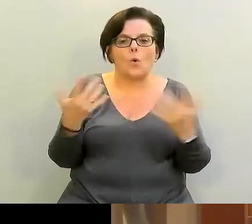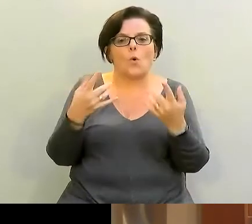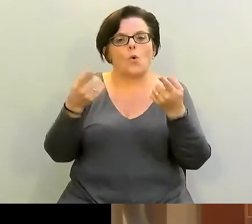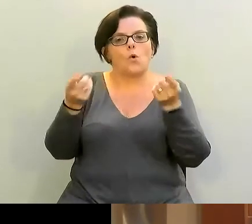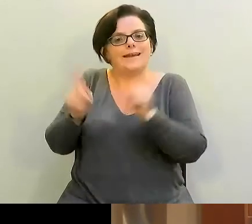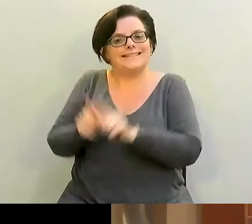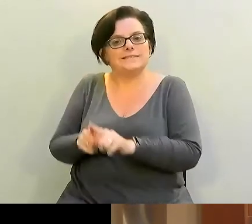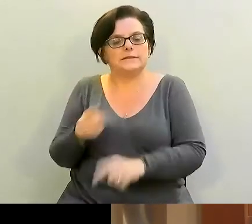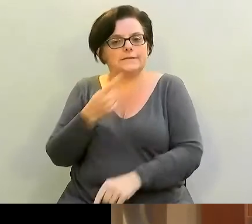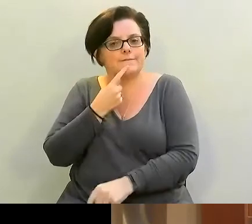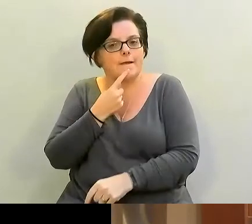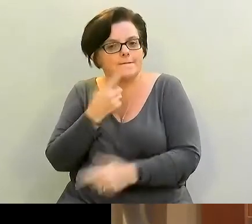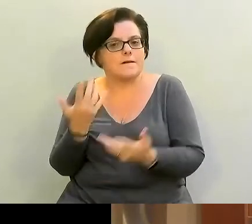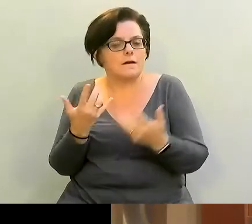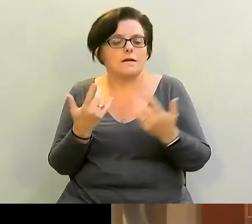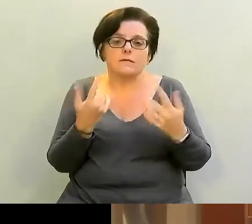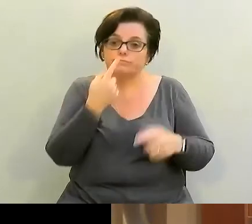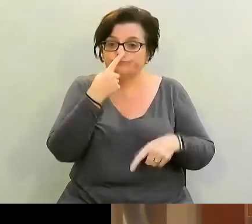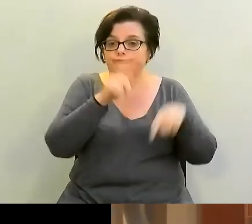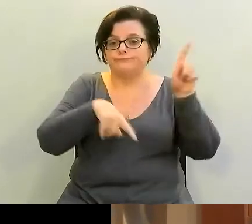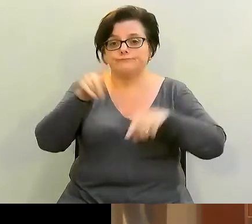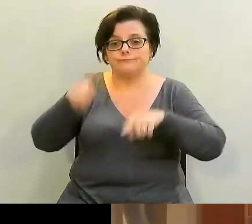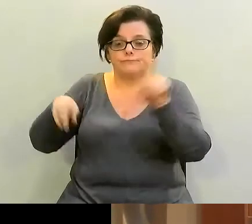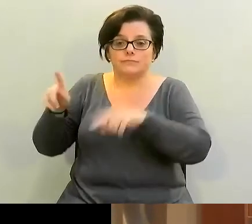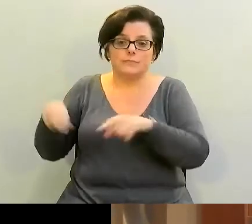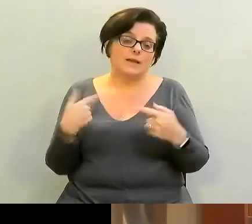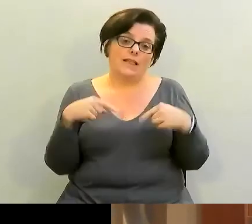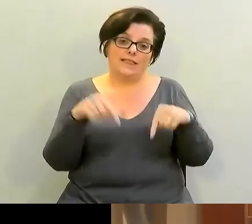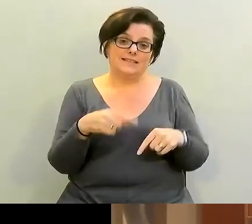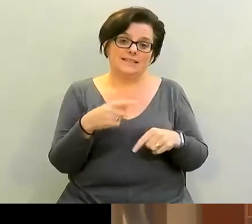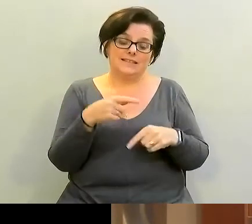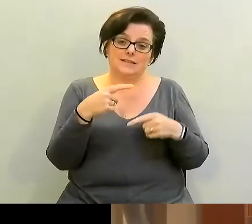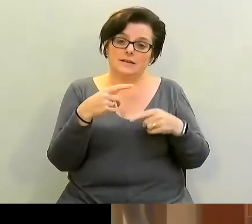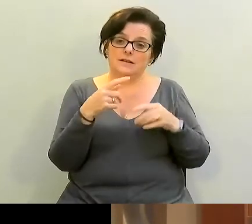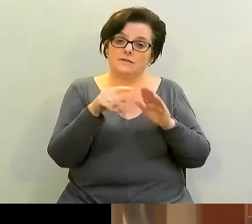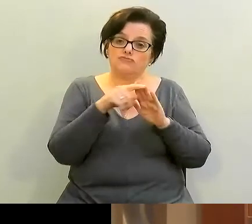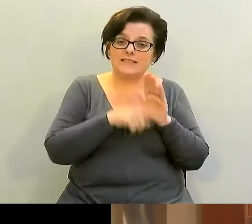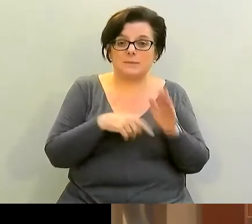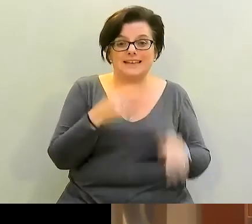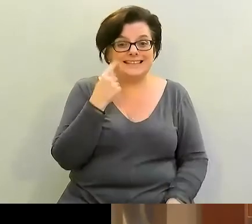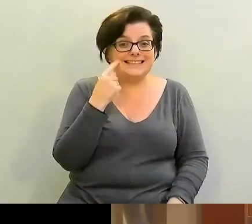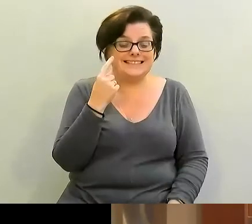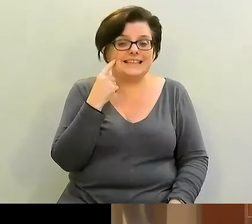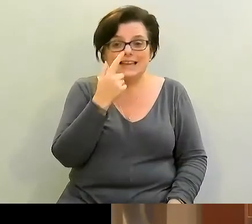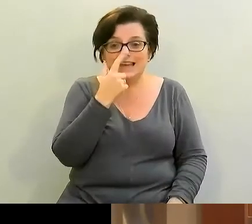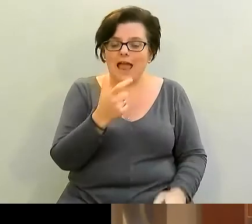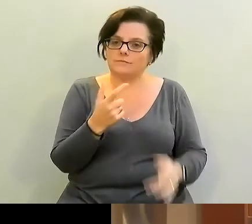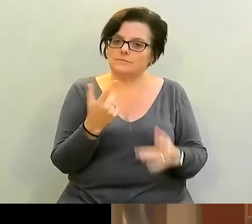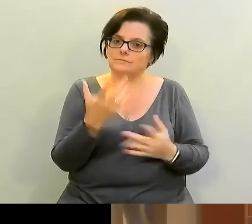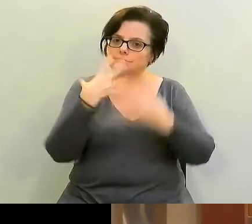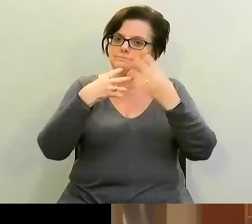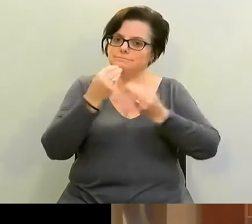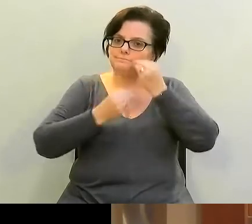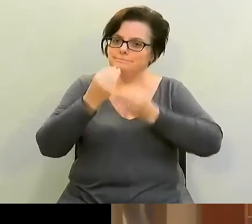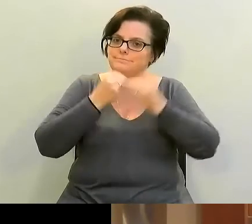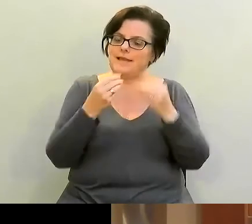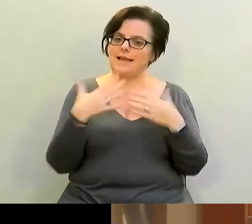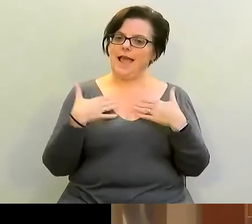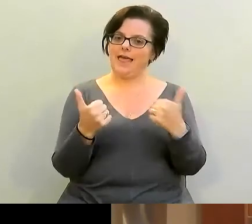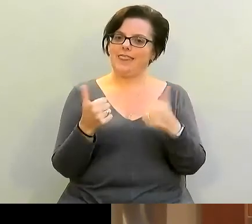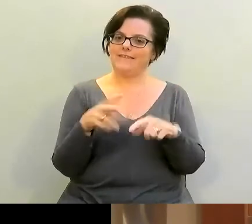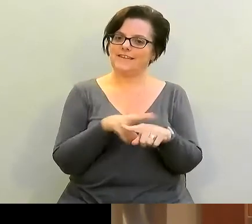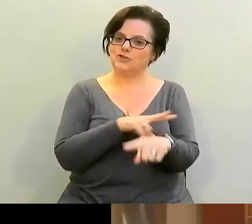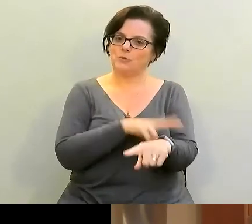I think that this recipe is really easy and it's a great way to get some good healthy vegetables into your diet